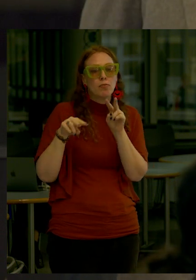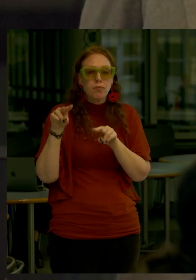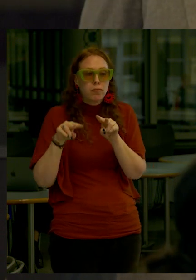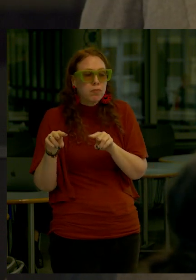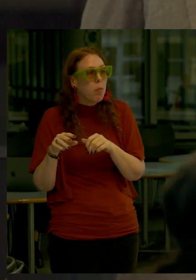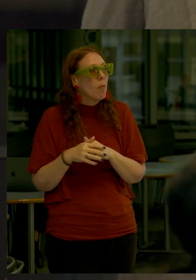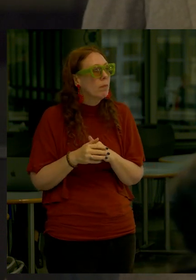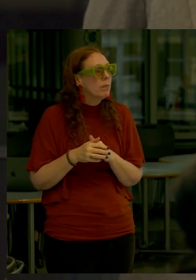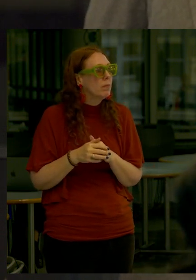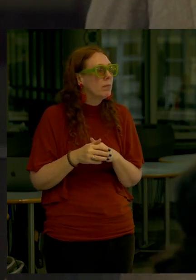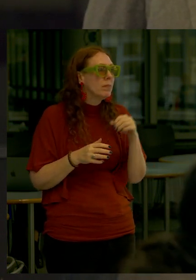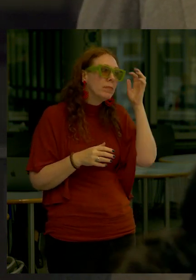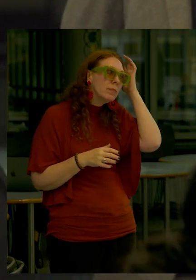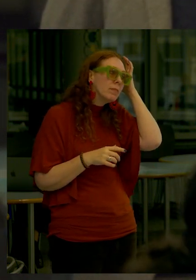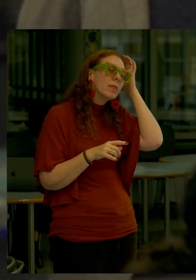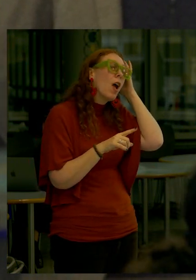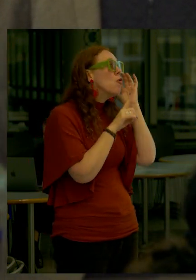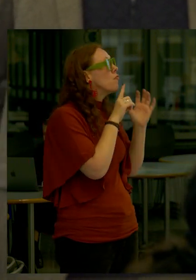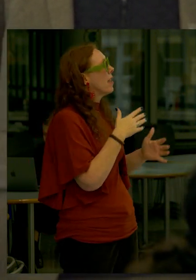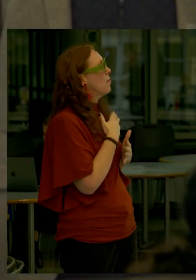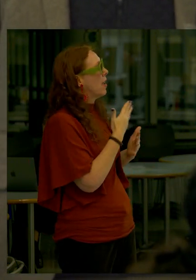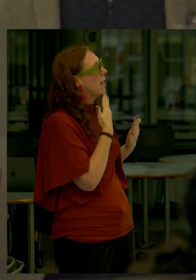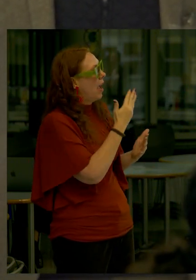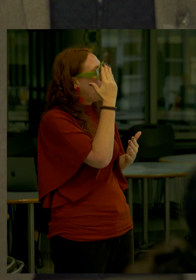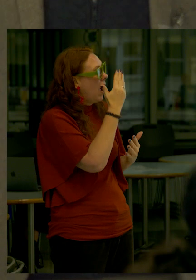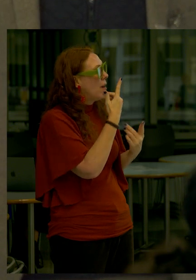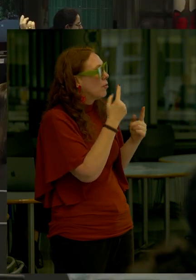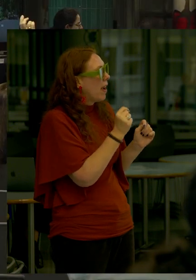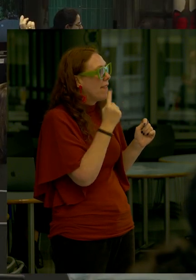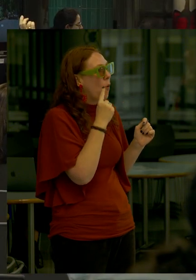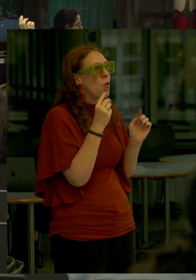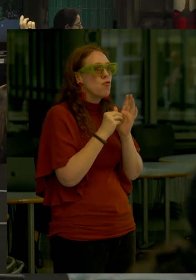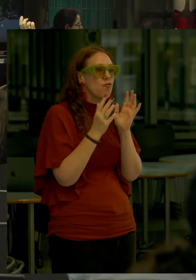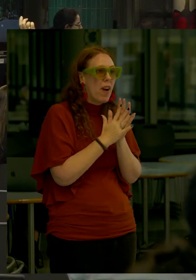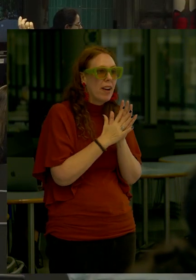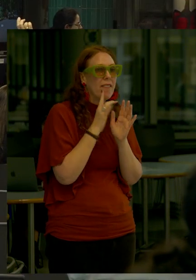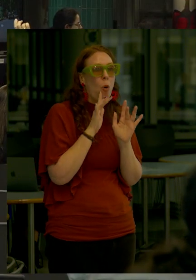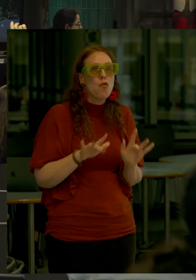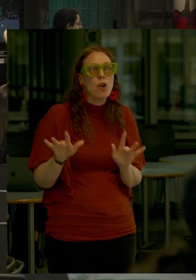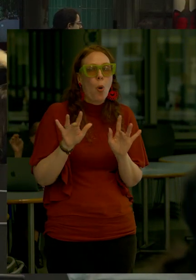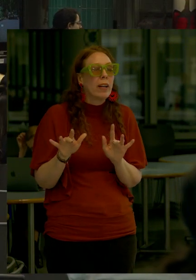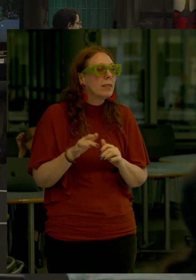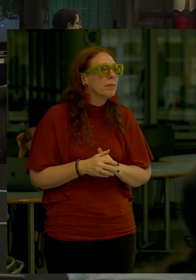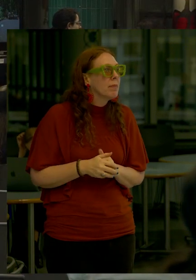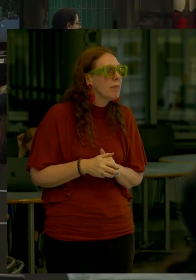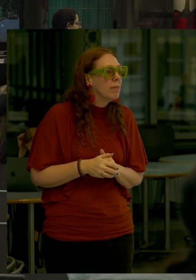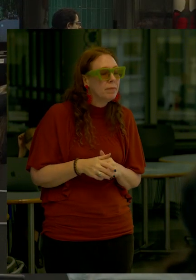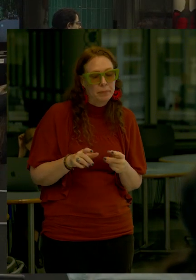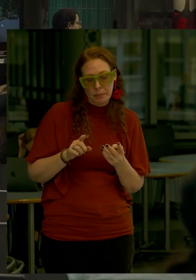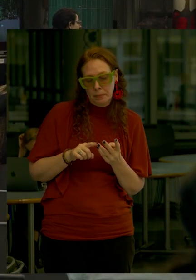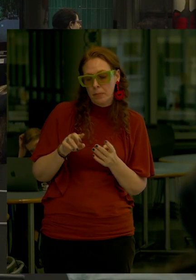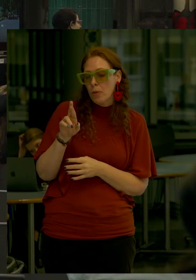it and they will talk to you about it I so appreciate that And I do know that I'm just trying to make it for the record for the recording And then on Rector Place